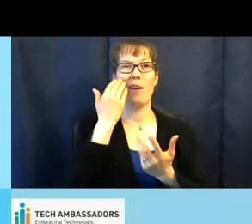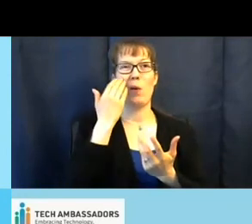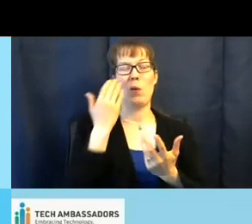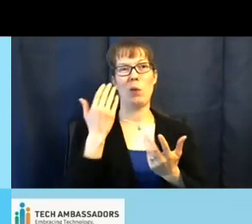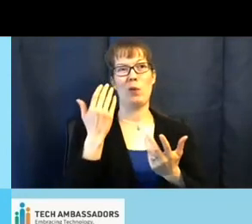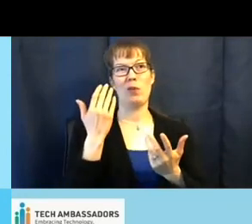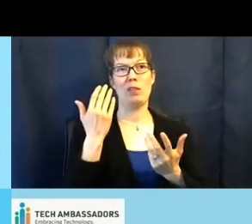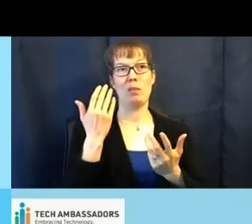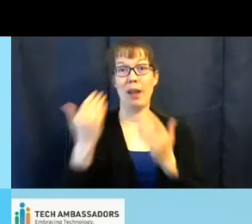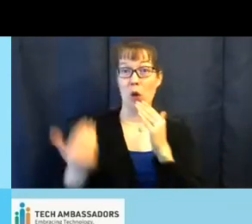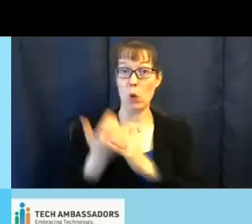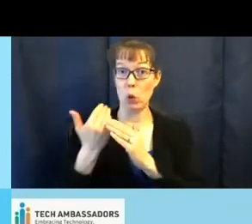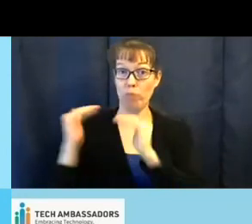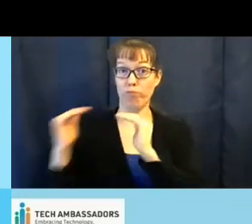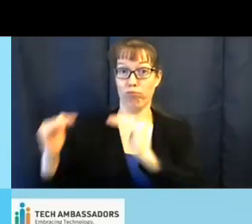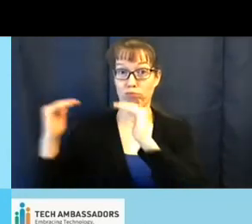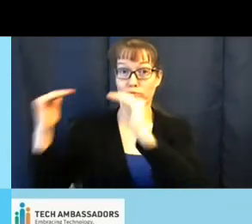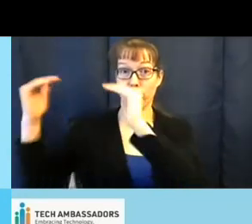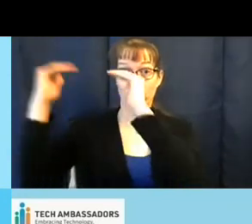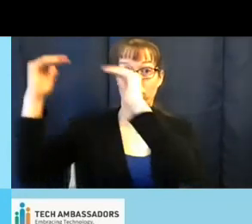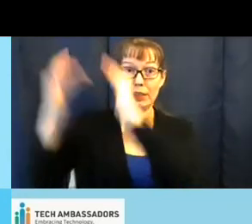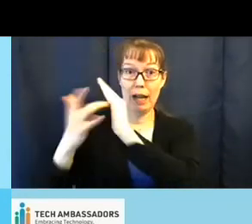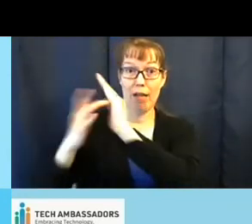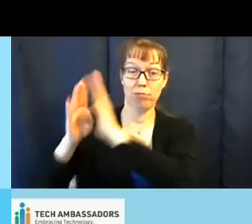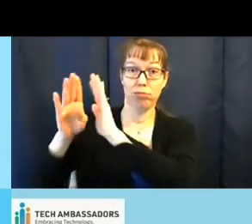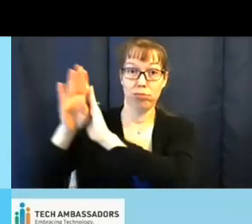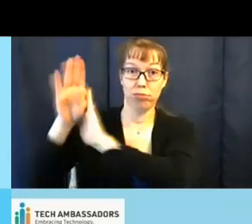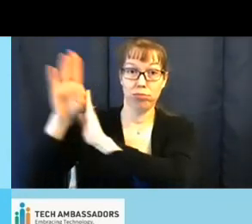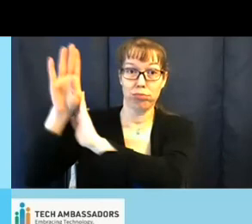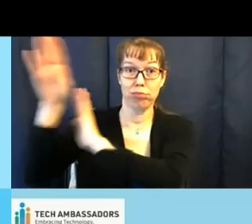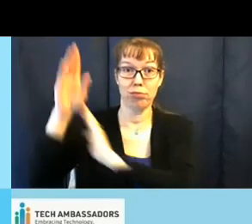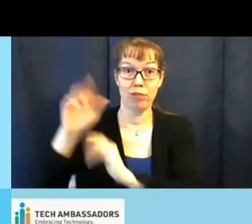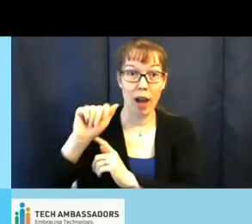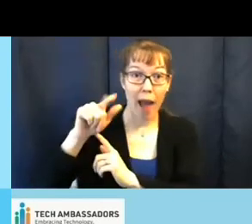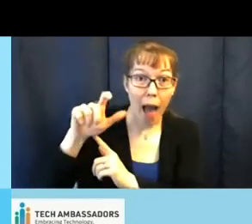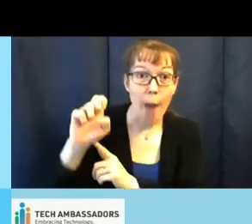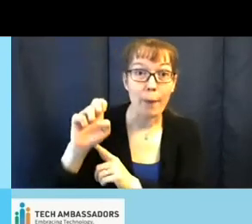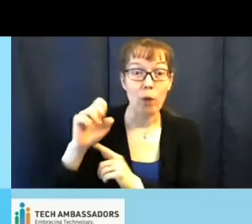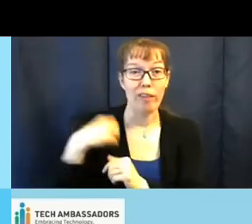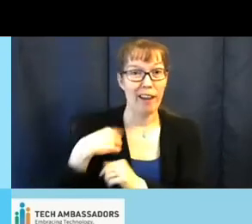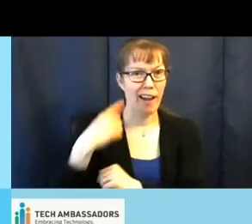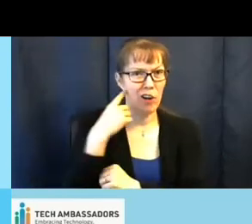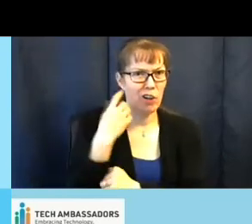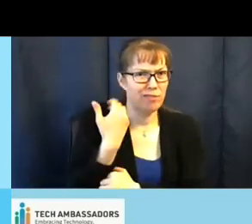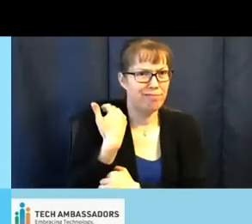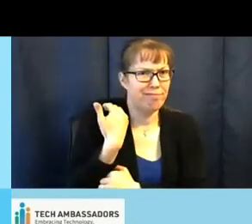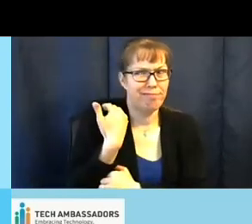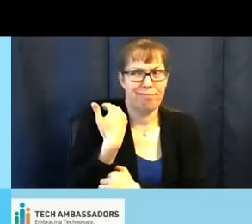advancements in technology for Apple that I heard about just